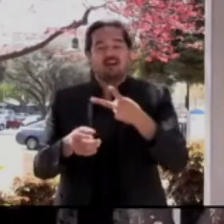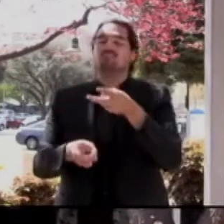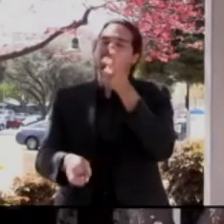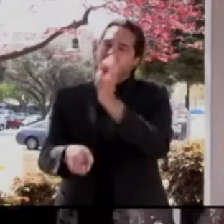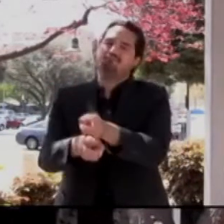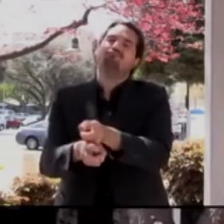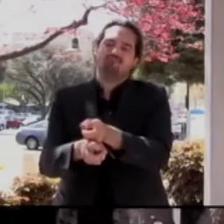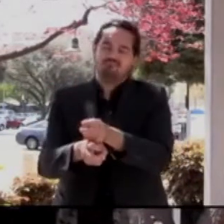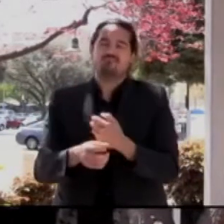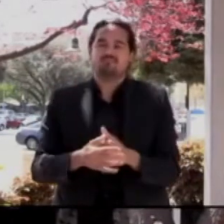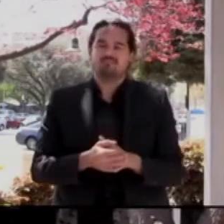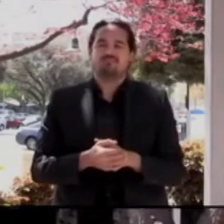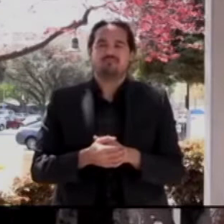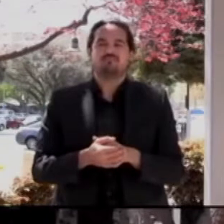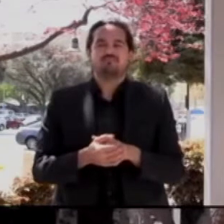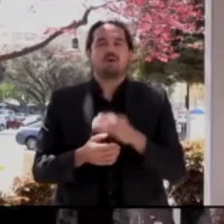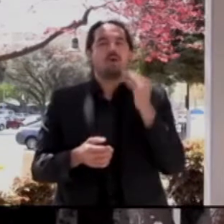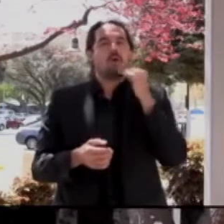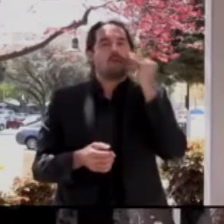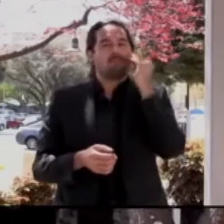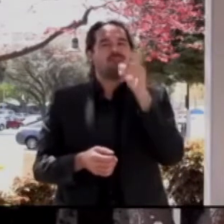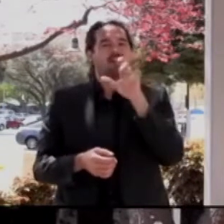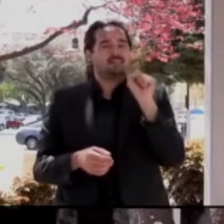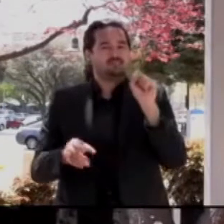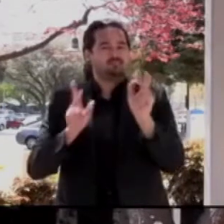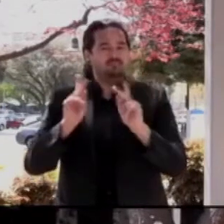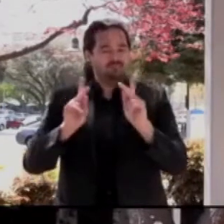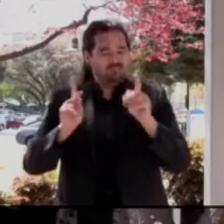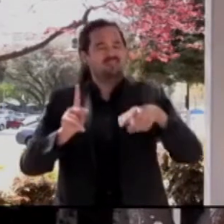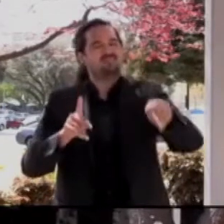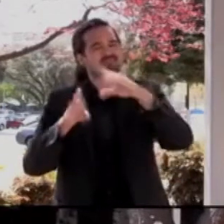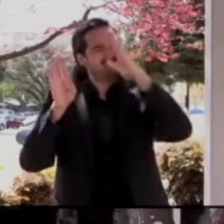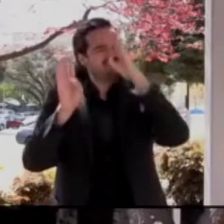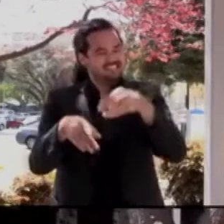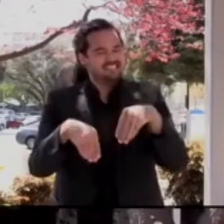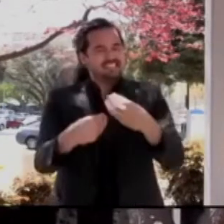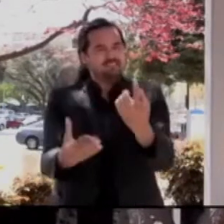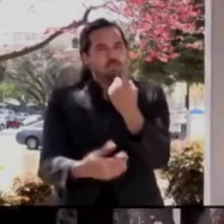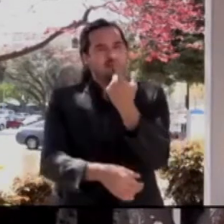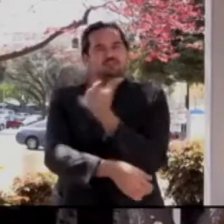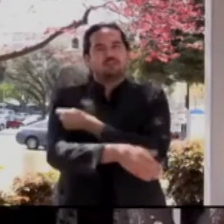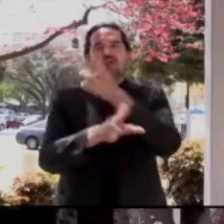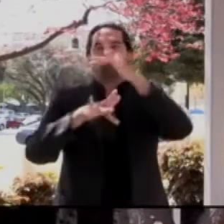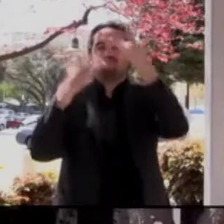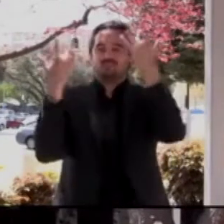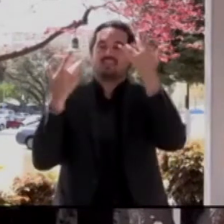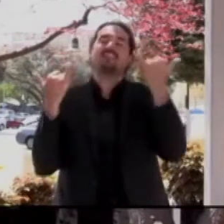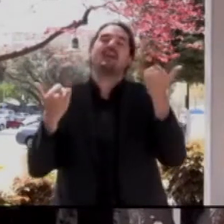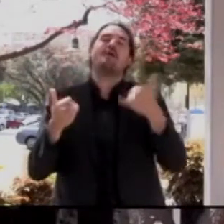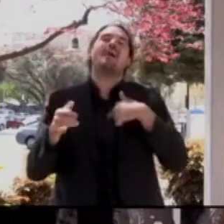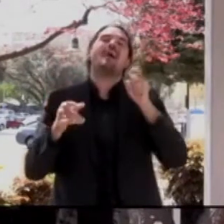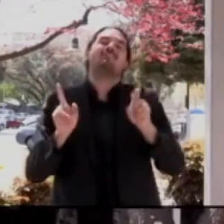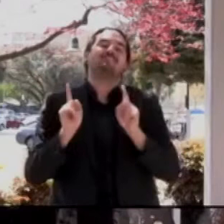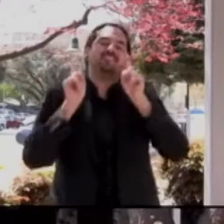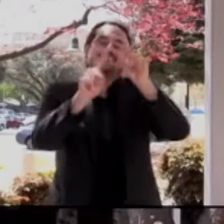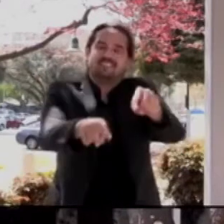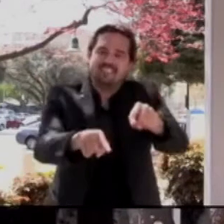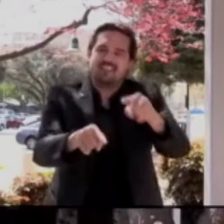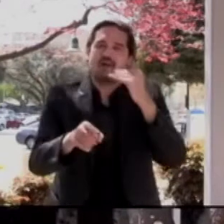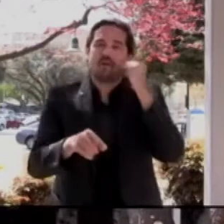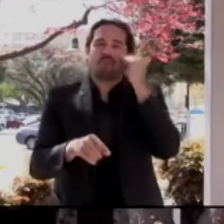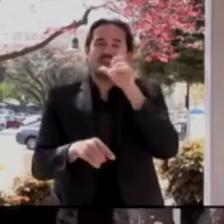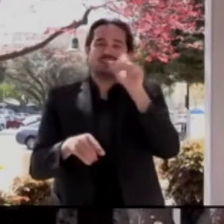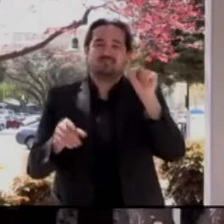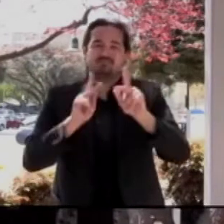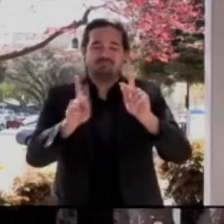we are absolutely working to make sure that we outreach the communities. We certainly are switching out all of the Johnson & Johnson